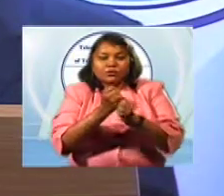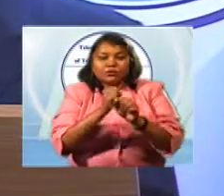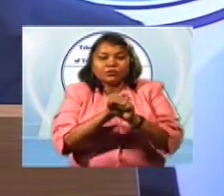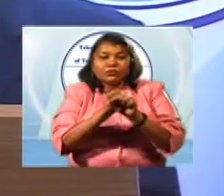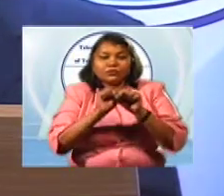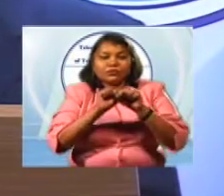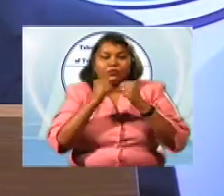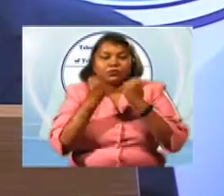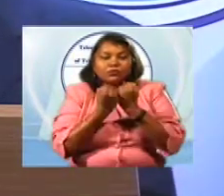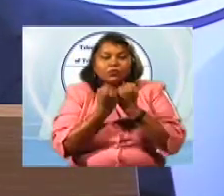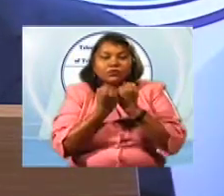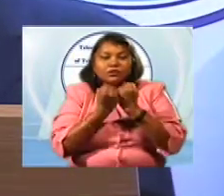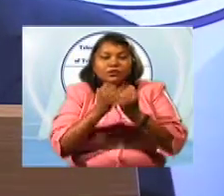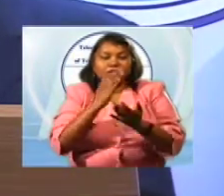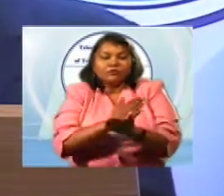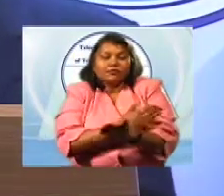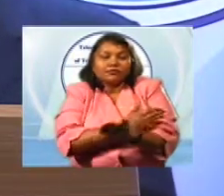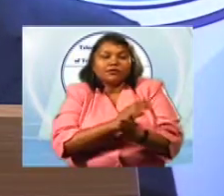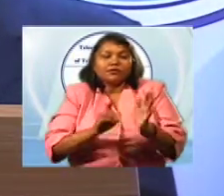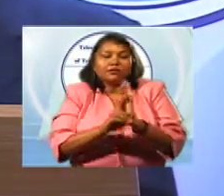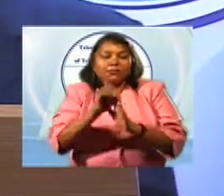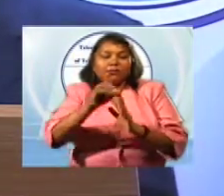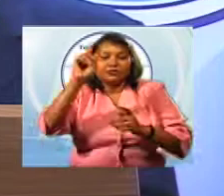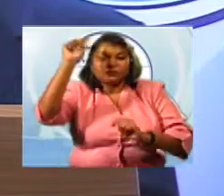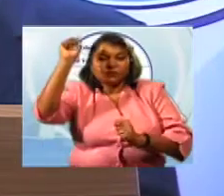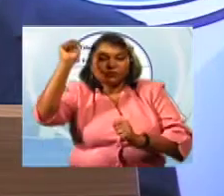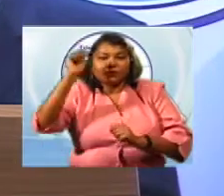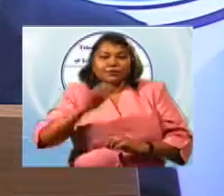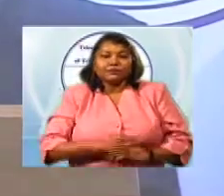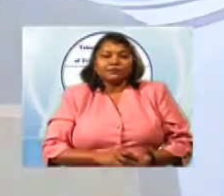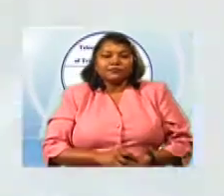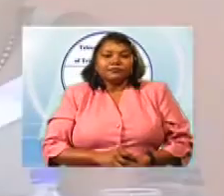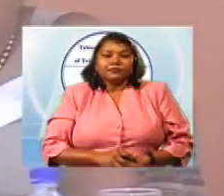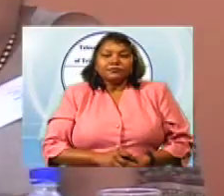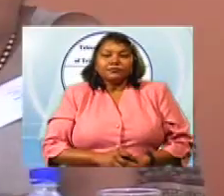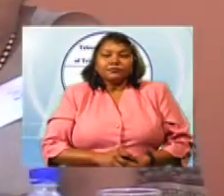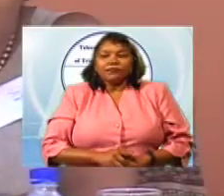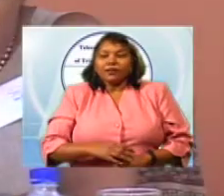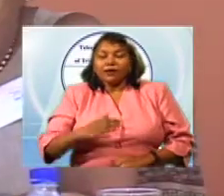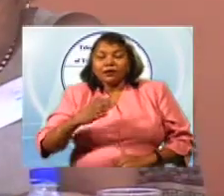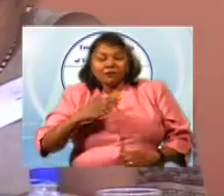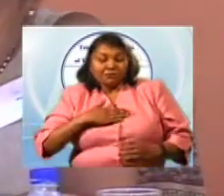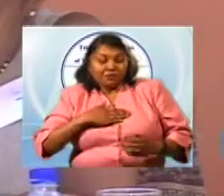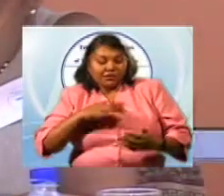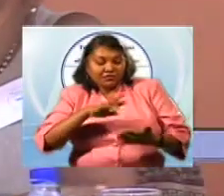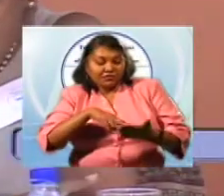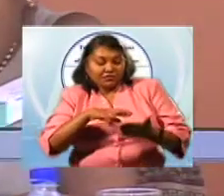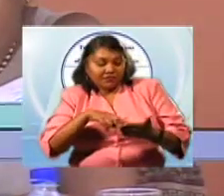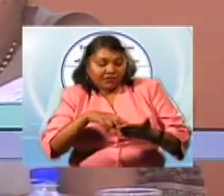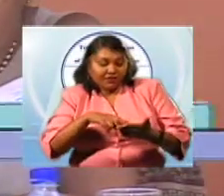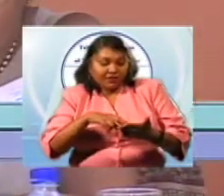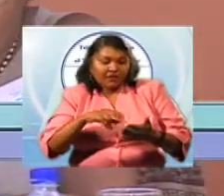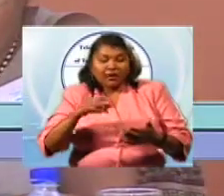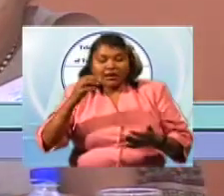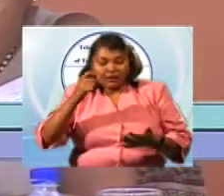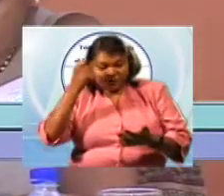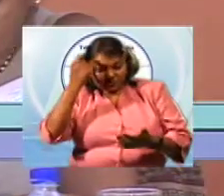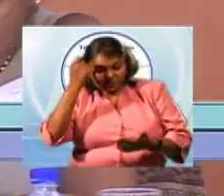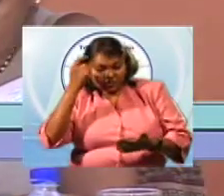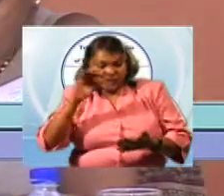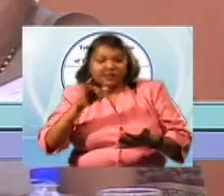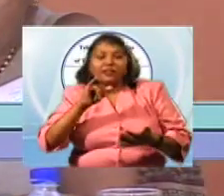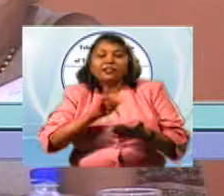evolution and enrichment of Trinidad and Tobago. My reading also informed me that under